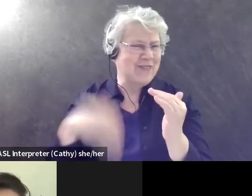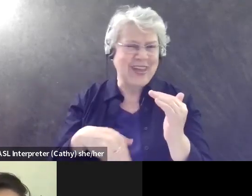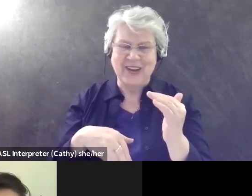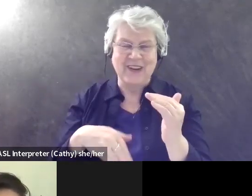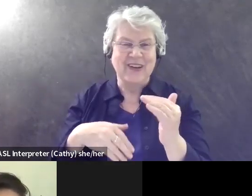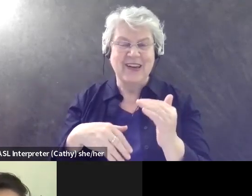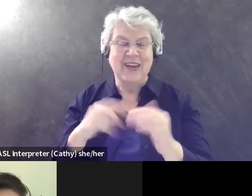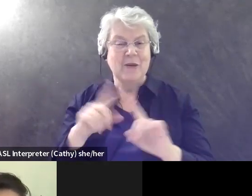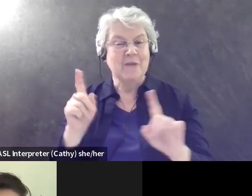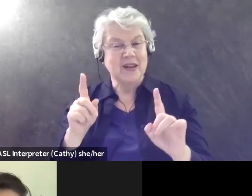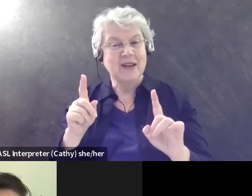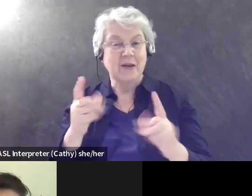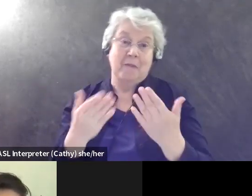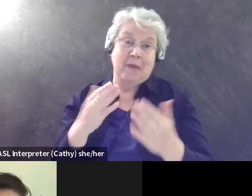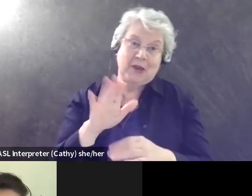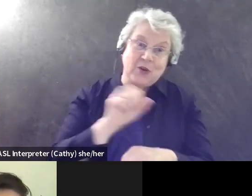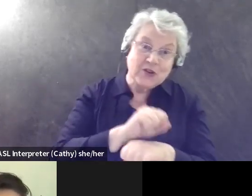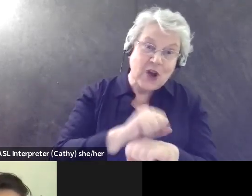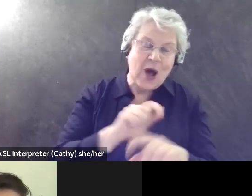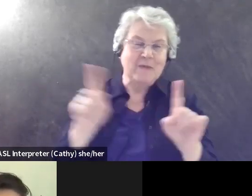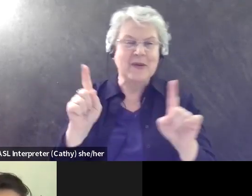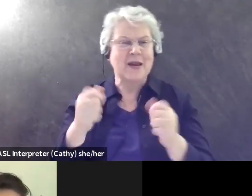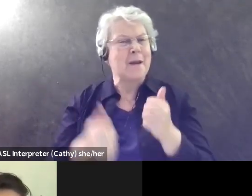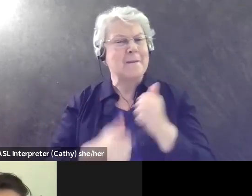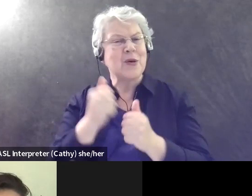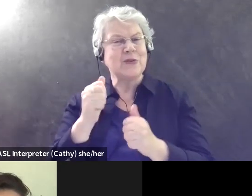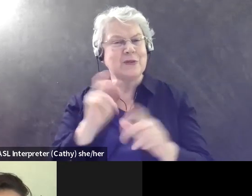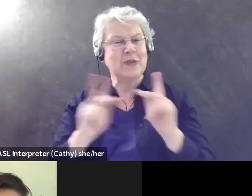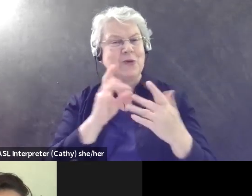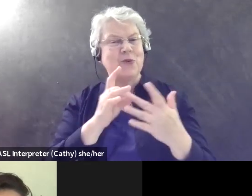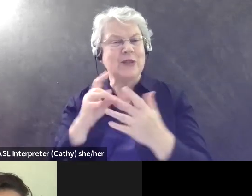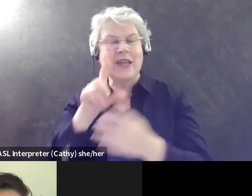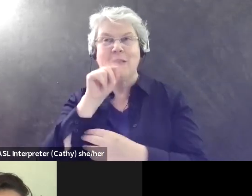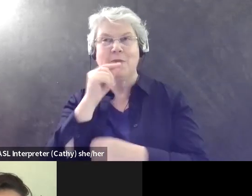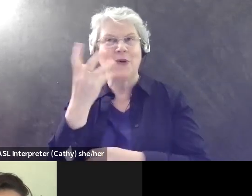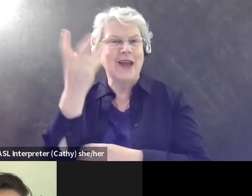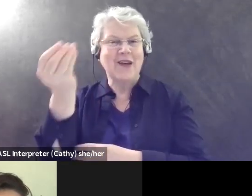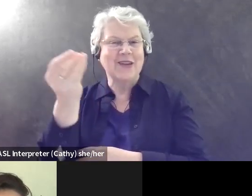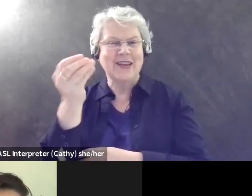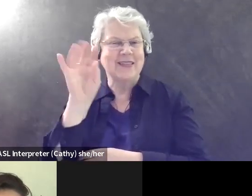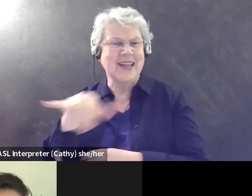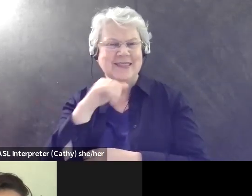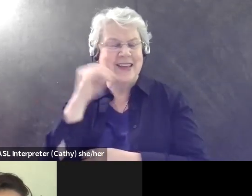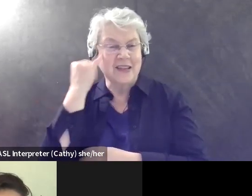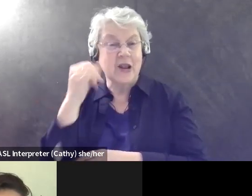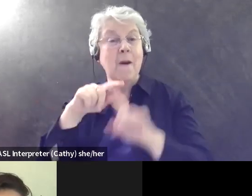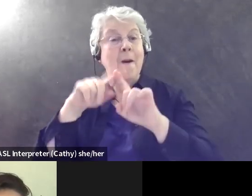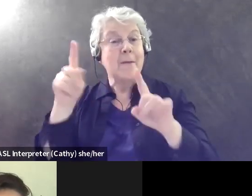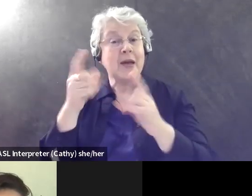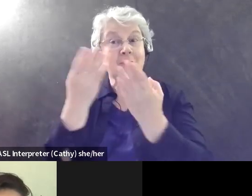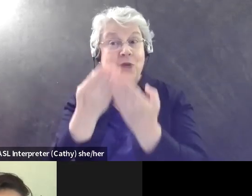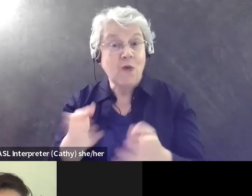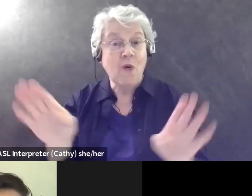job. Um, but, but most, most bird outing leaders aren't going to be that. That's not the, that's not the idea. But if you say something like, Hey,